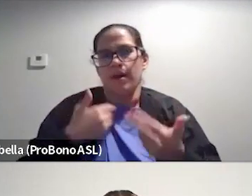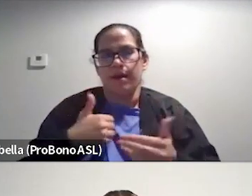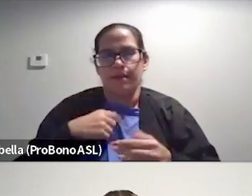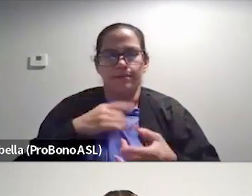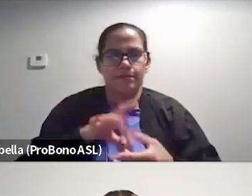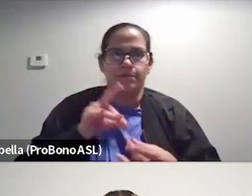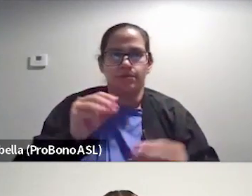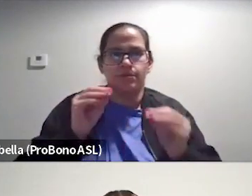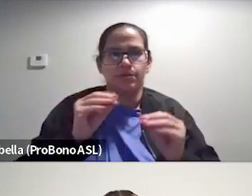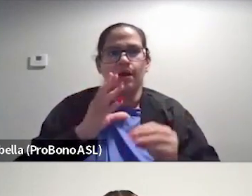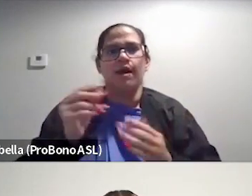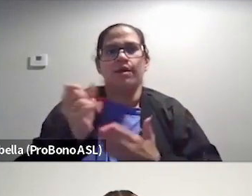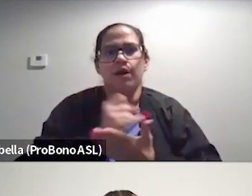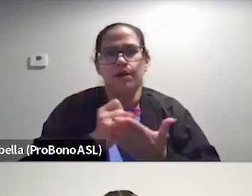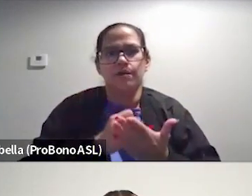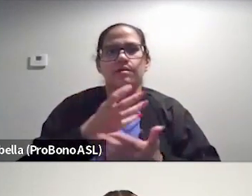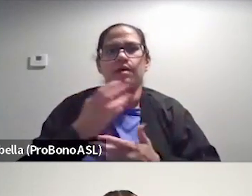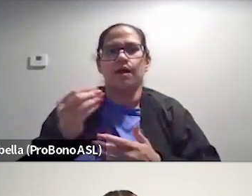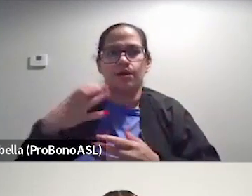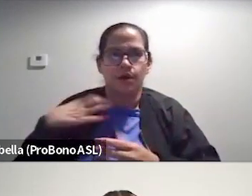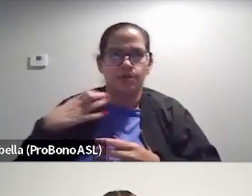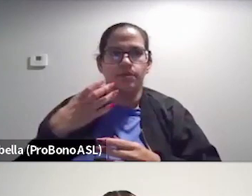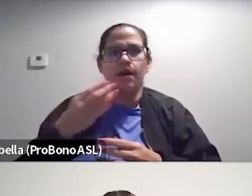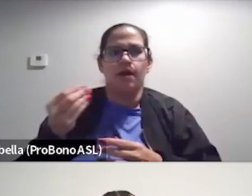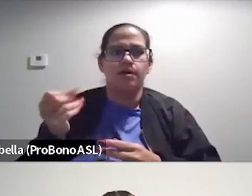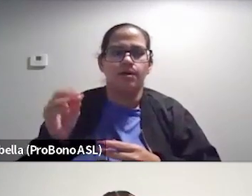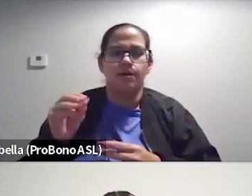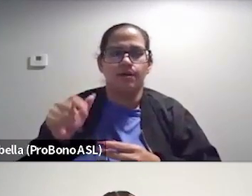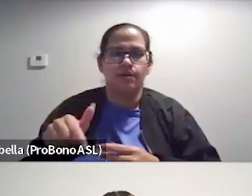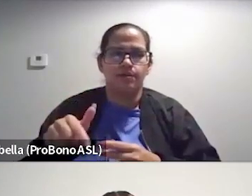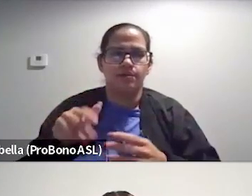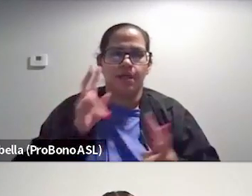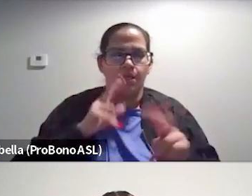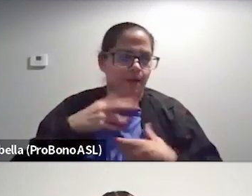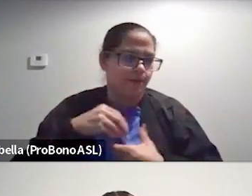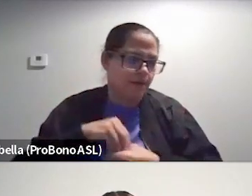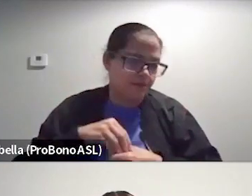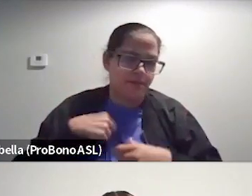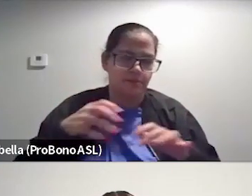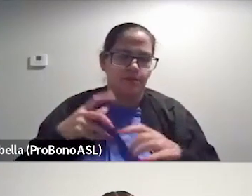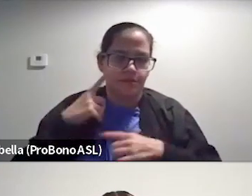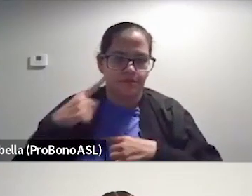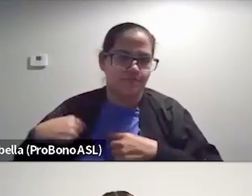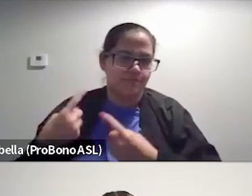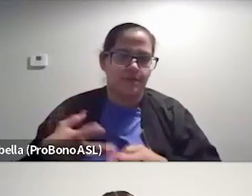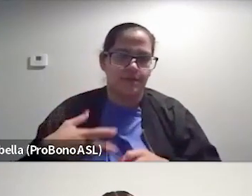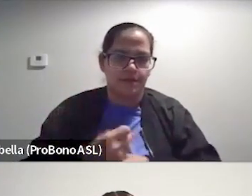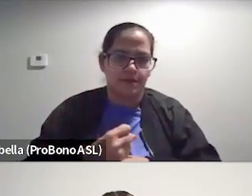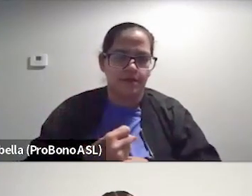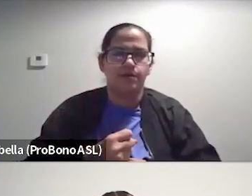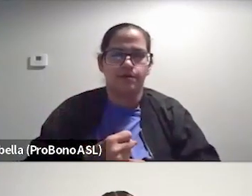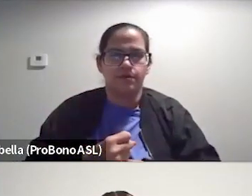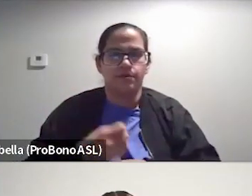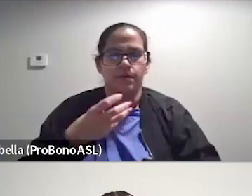spiritual teacher and an artist and coach. so this is looking at embodiment is something I've been doing for years. Um,